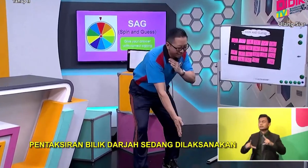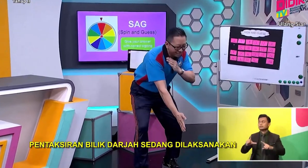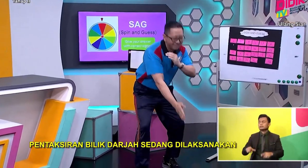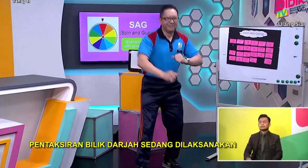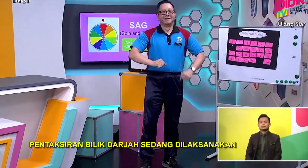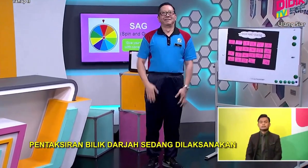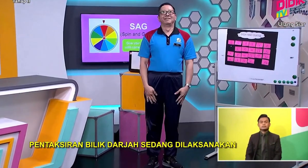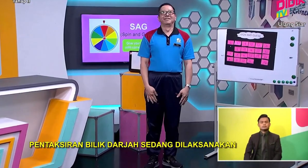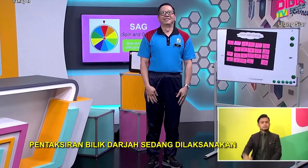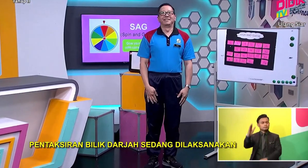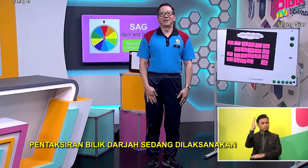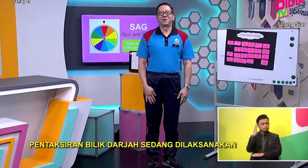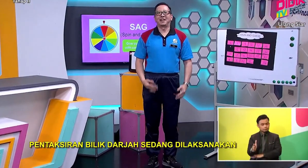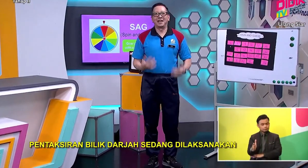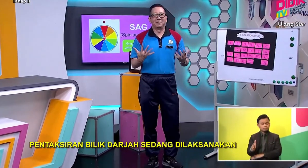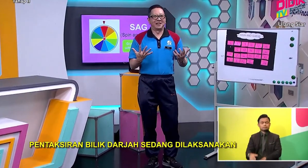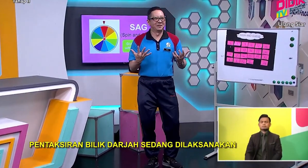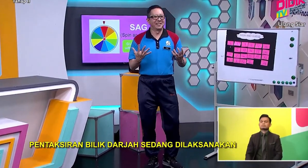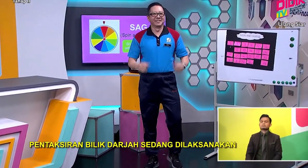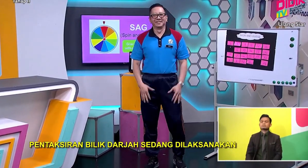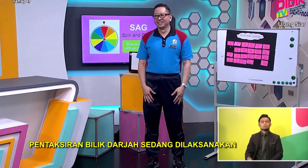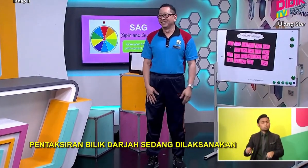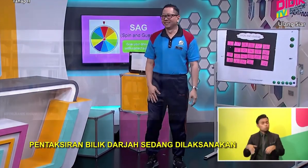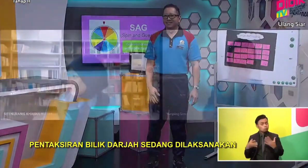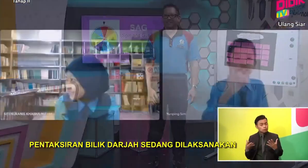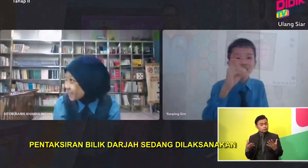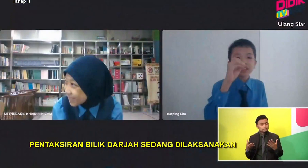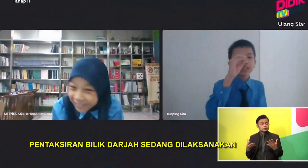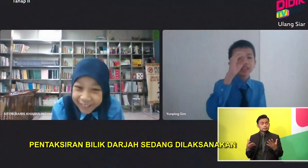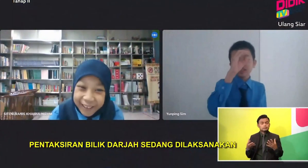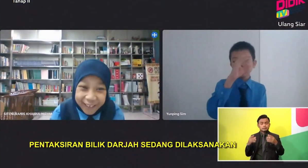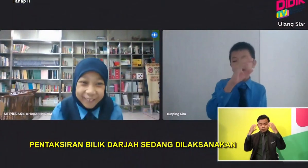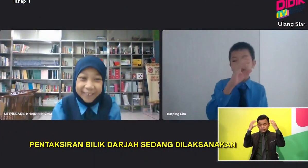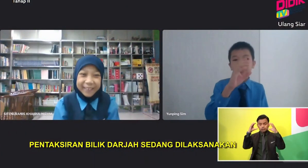Huh Oh What am I doing? Wow Wow